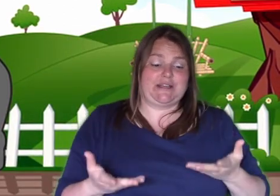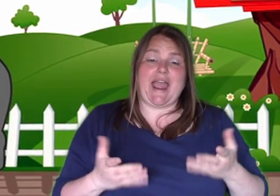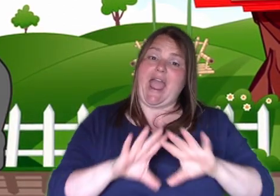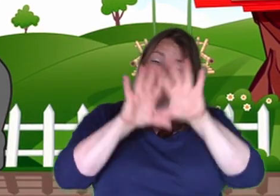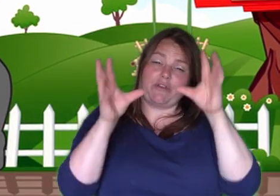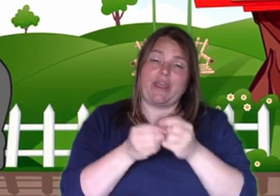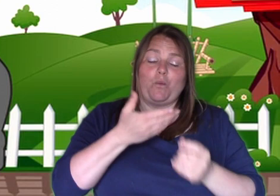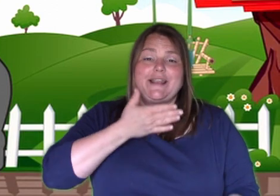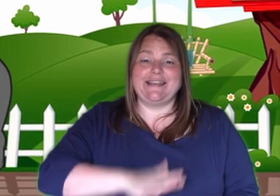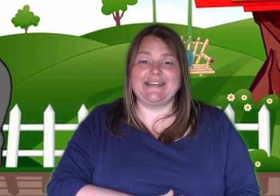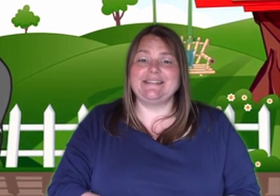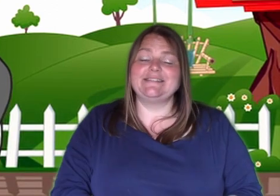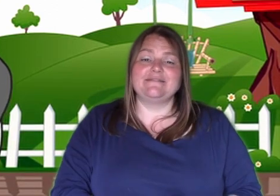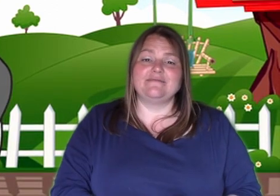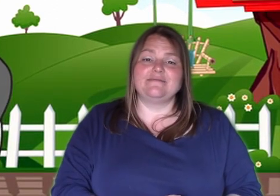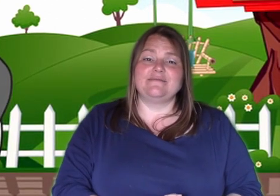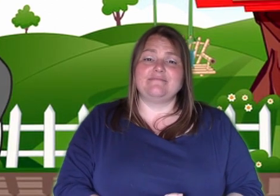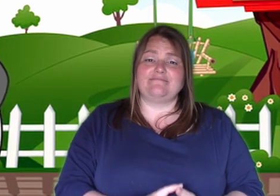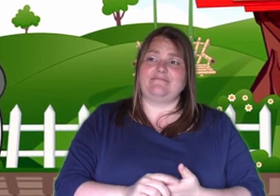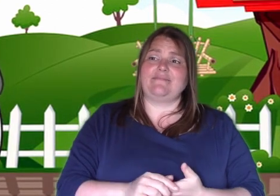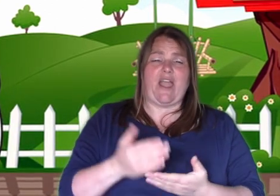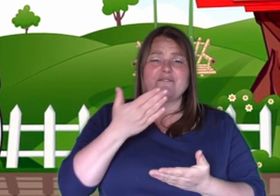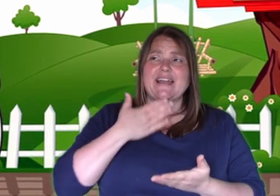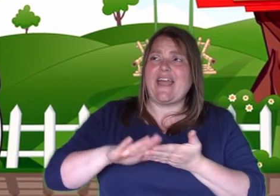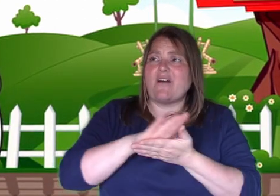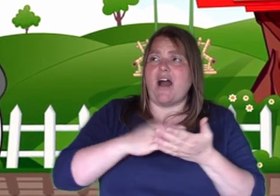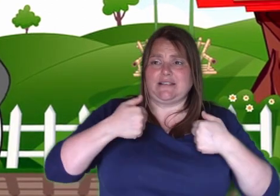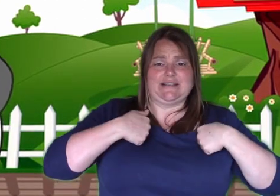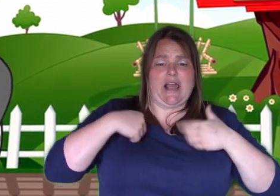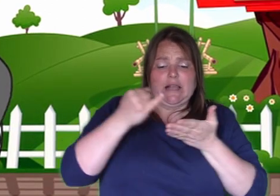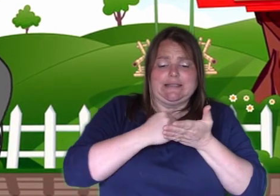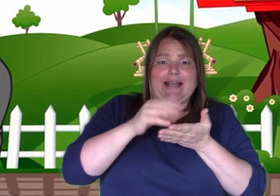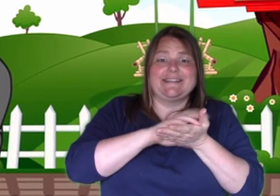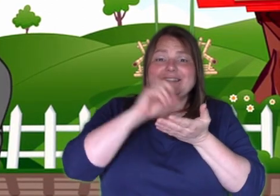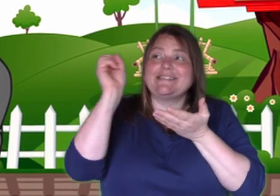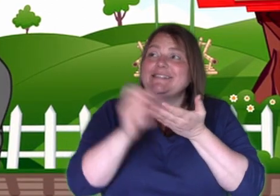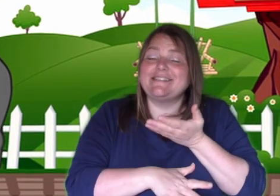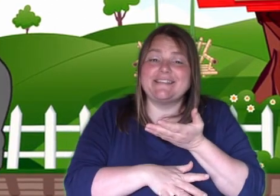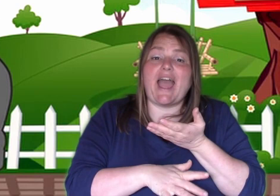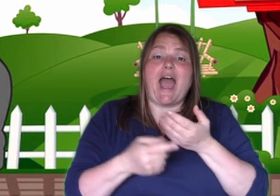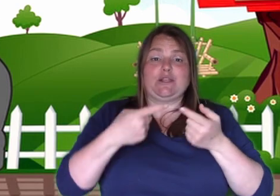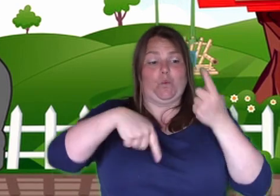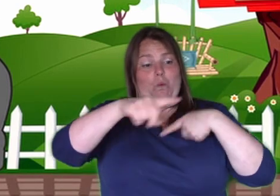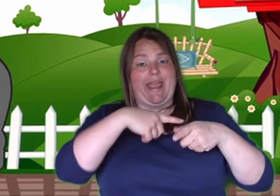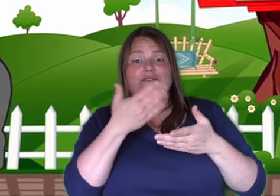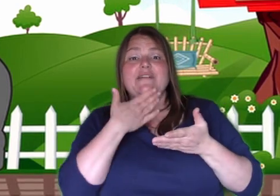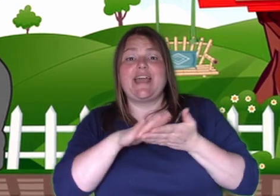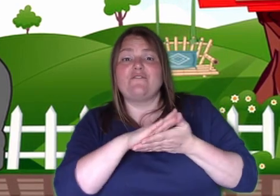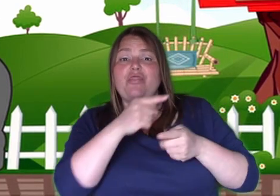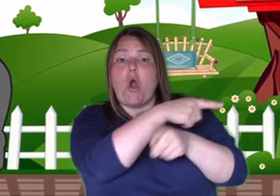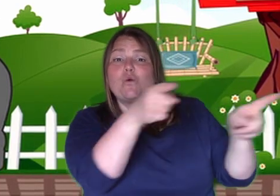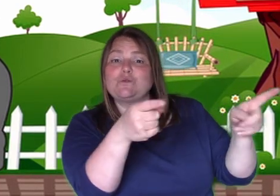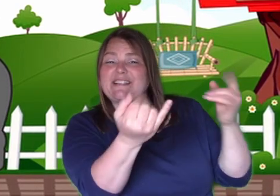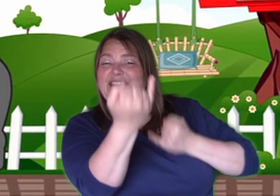our daily bread and forgive us our sins as we forgive those who sin